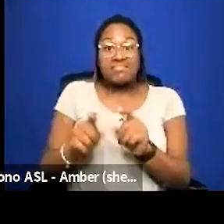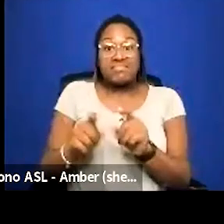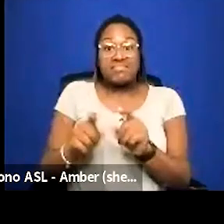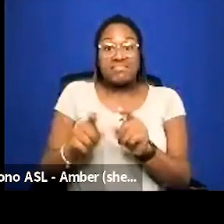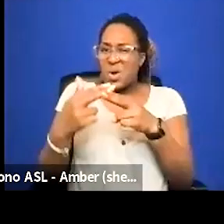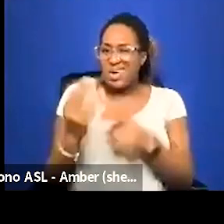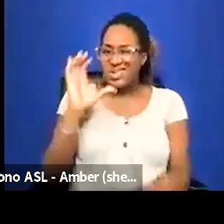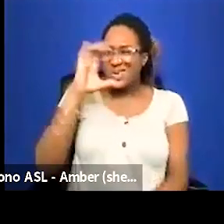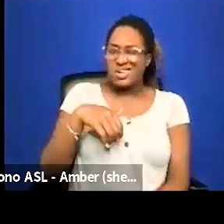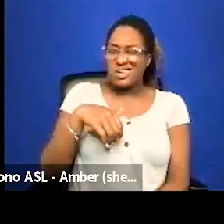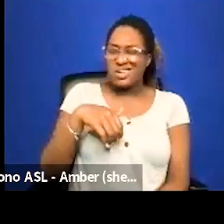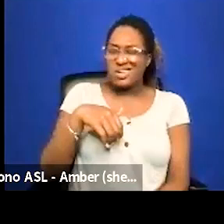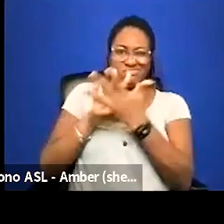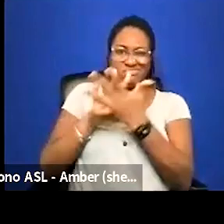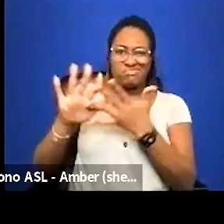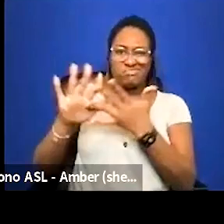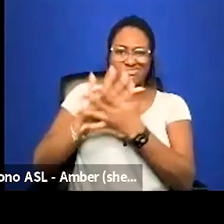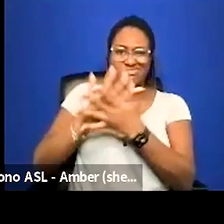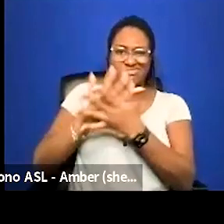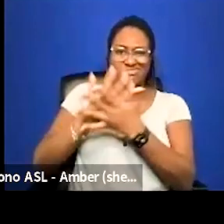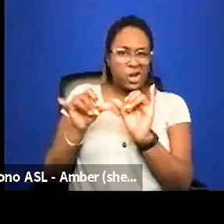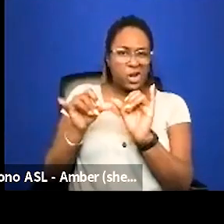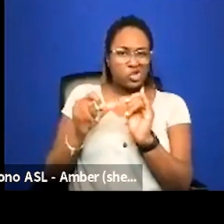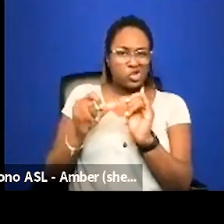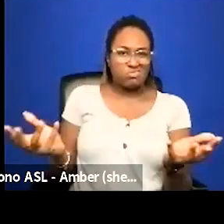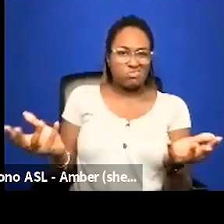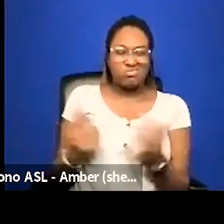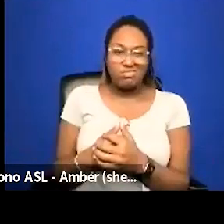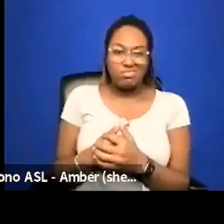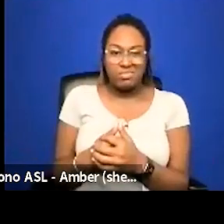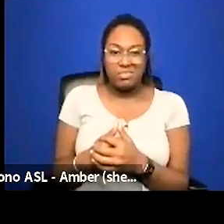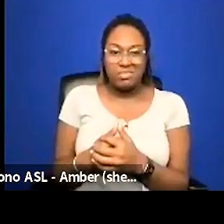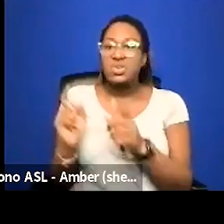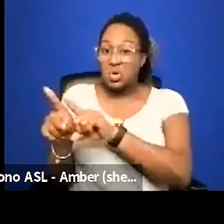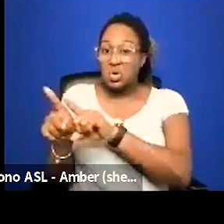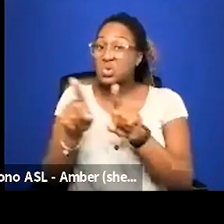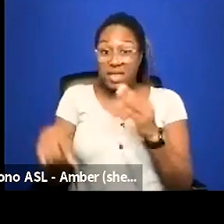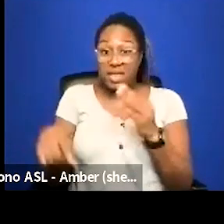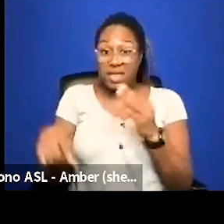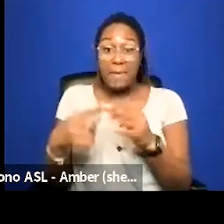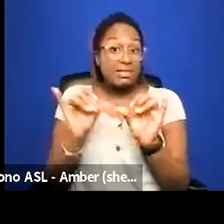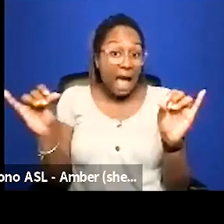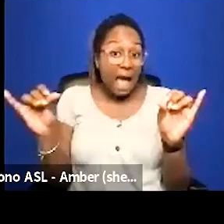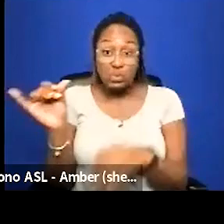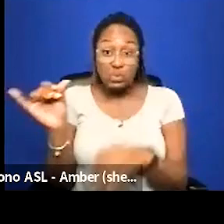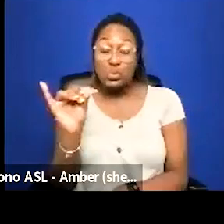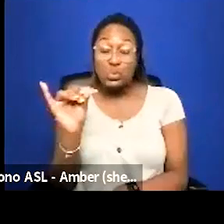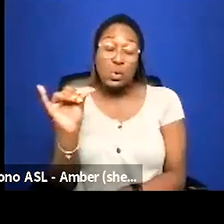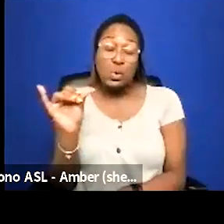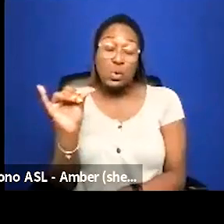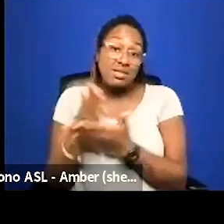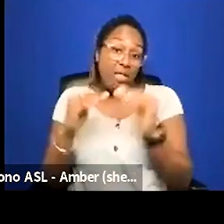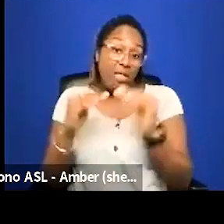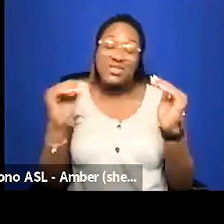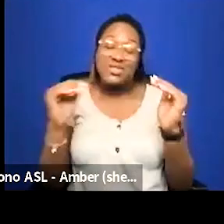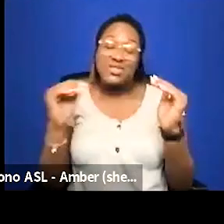arbitrary measure and you know it is also it is about size too at some level so i don't